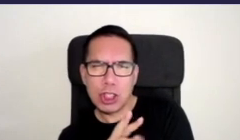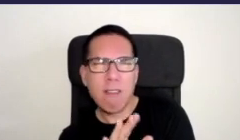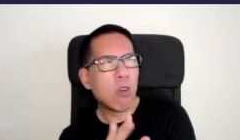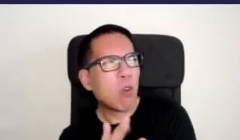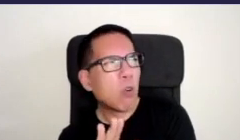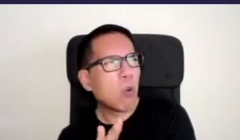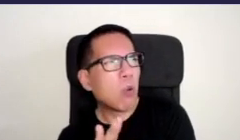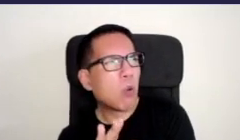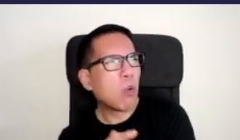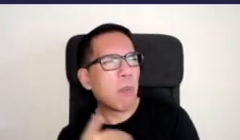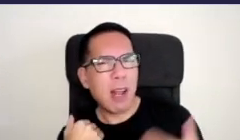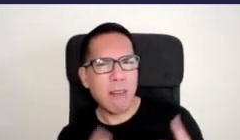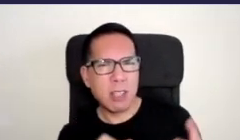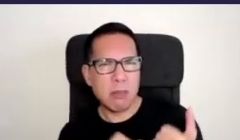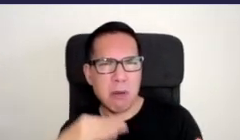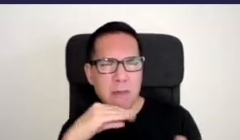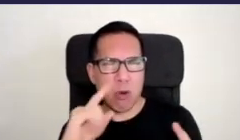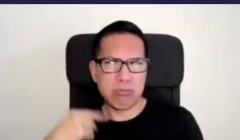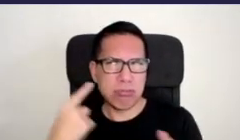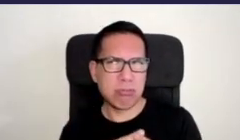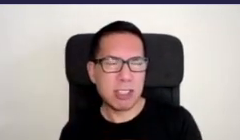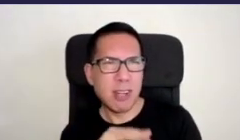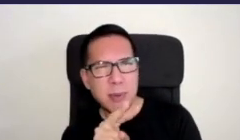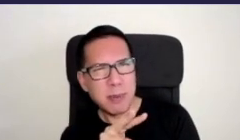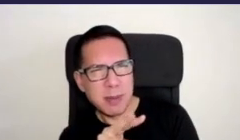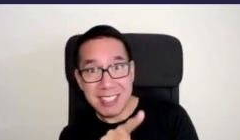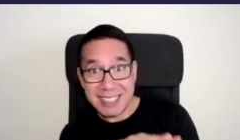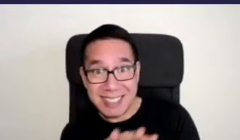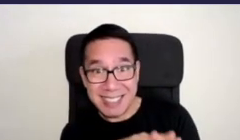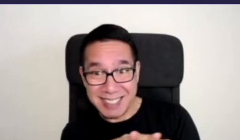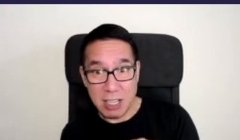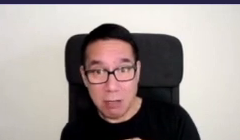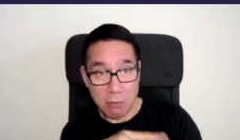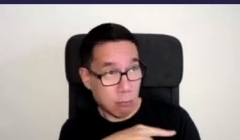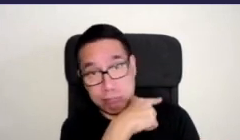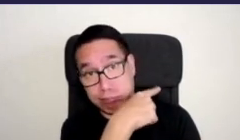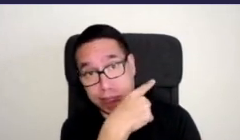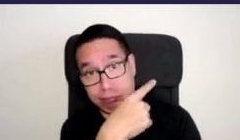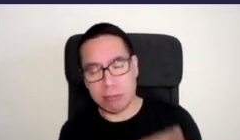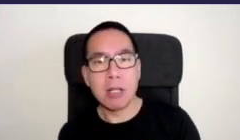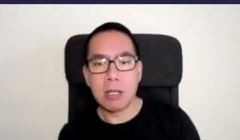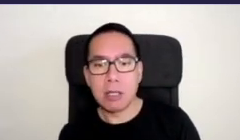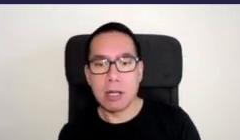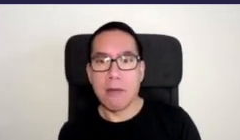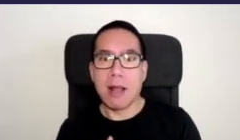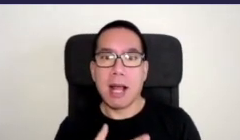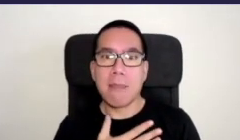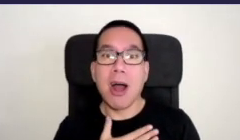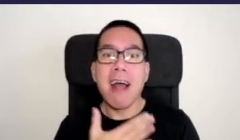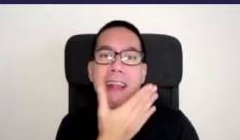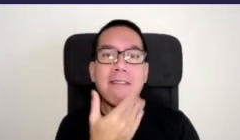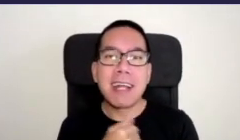I've been in the area a long time so this was like this the entire time and that's my lovely